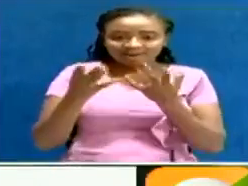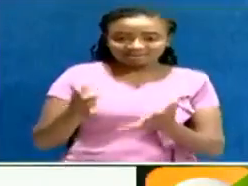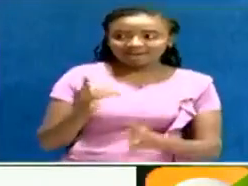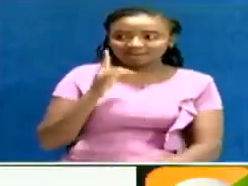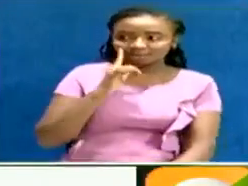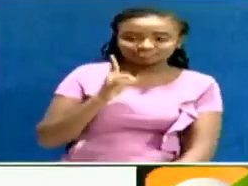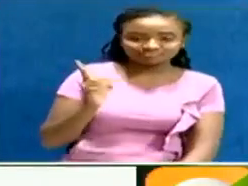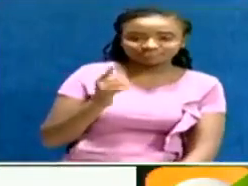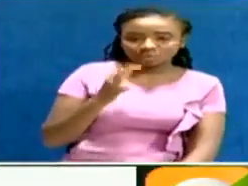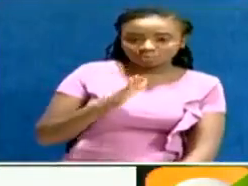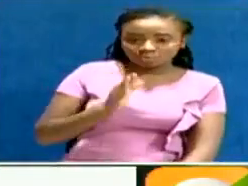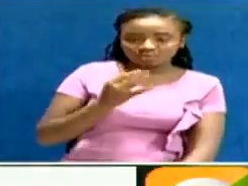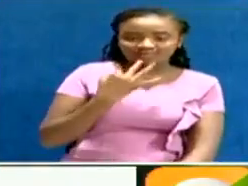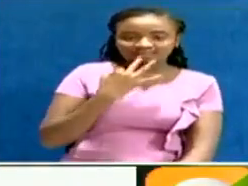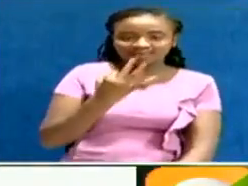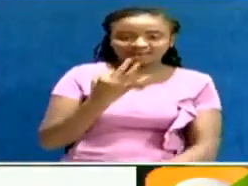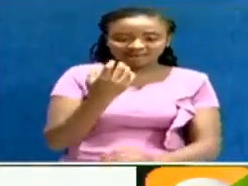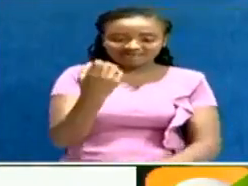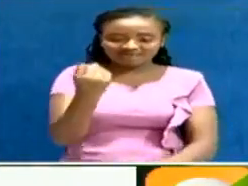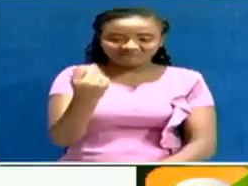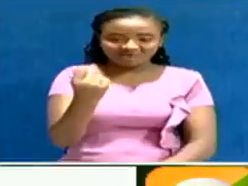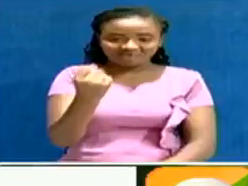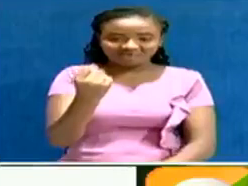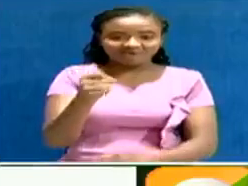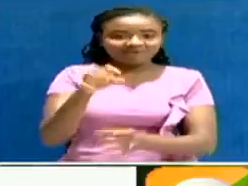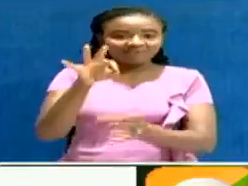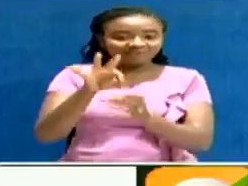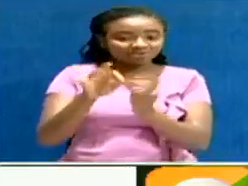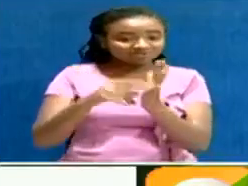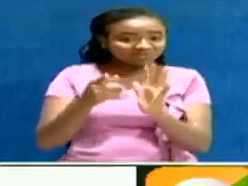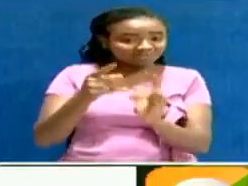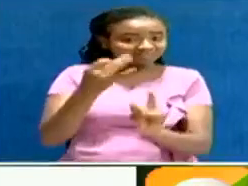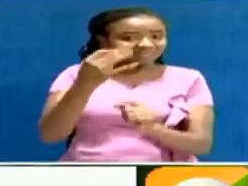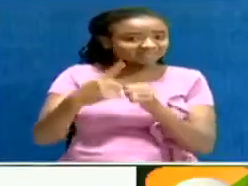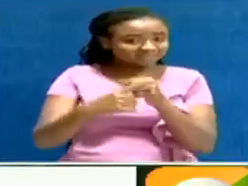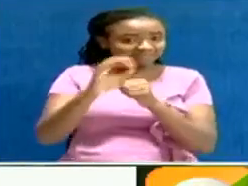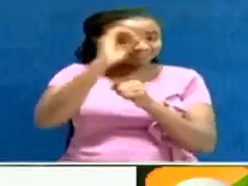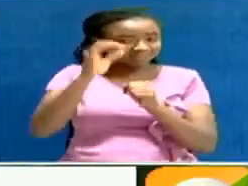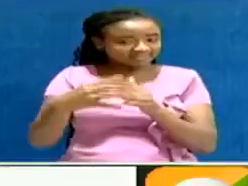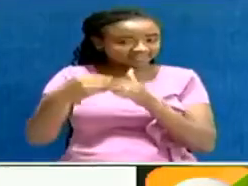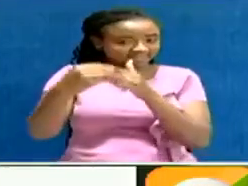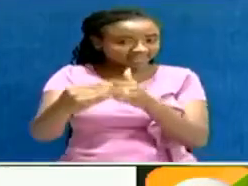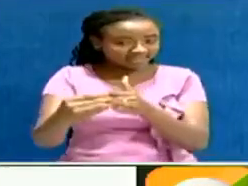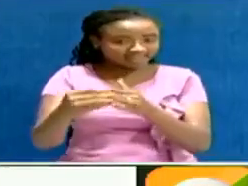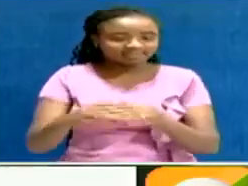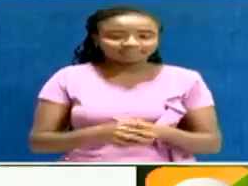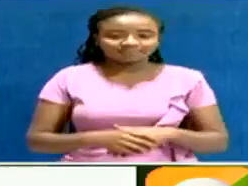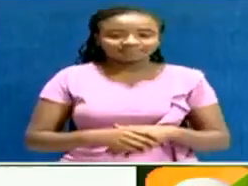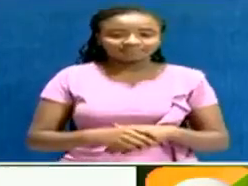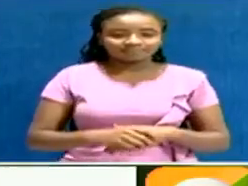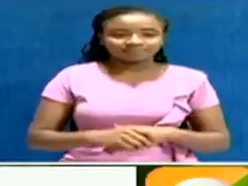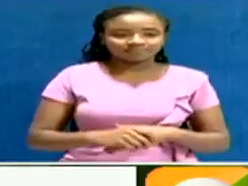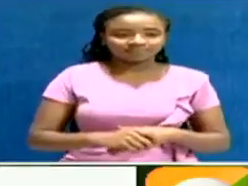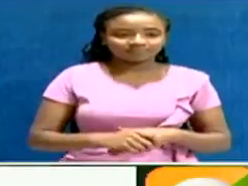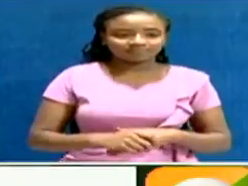has 305 votes, representing 36% of the total votes cast, which are 844 votes. We are